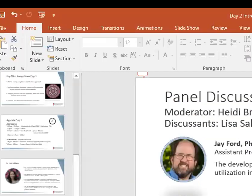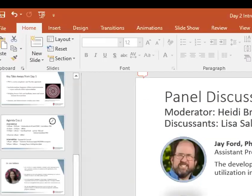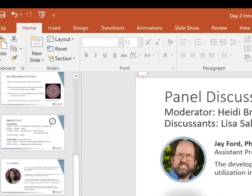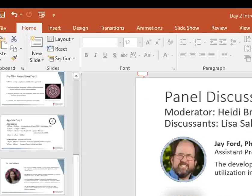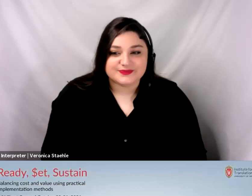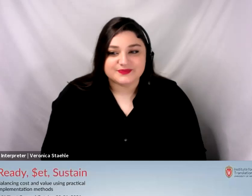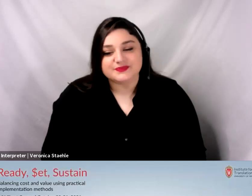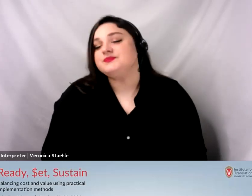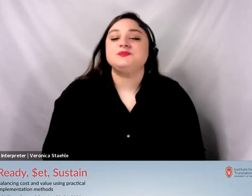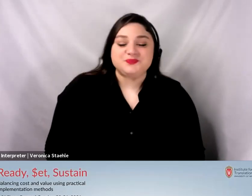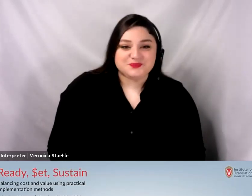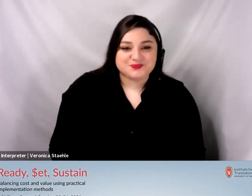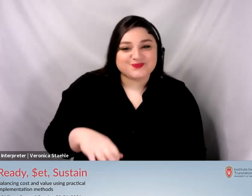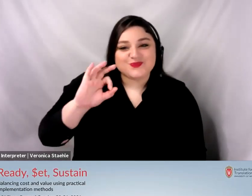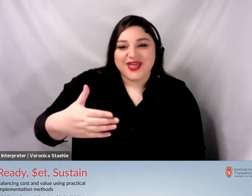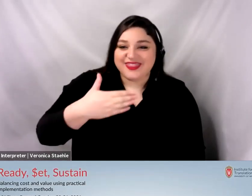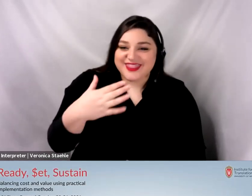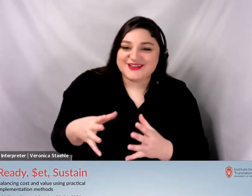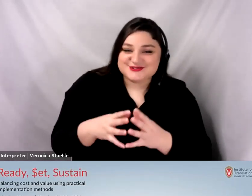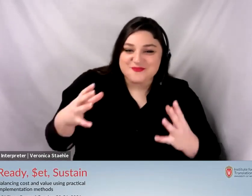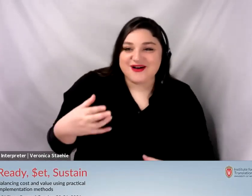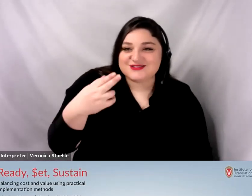Great. Thank you very much, Heidi. I am.